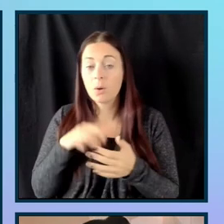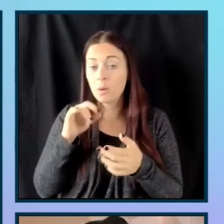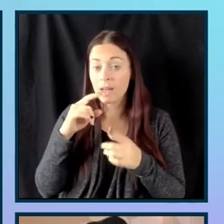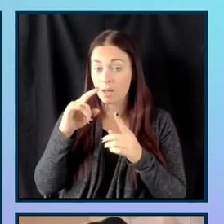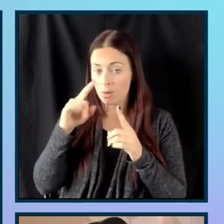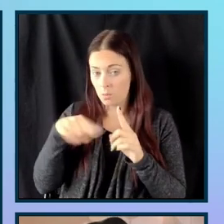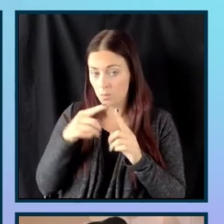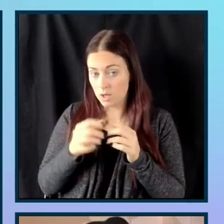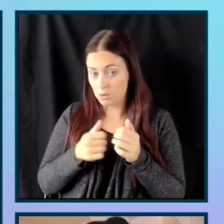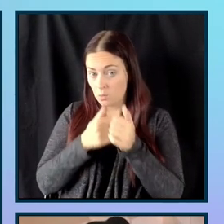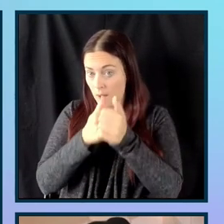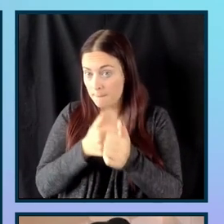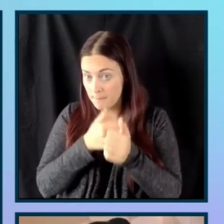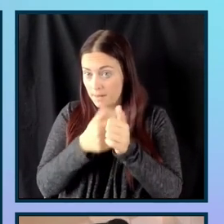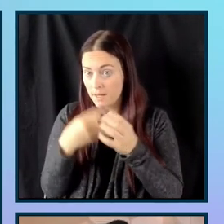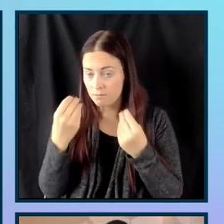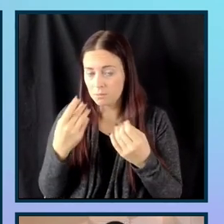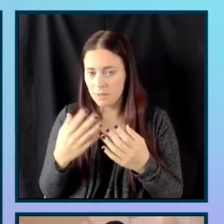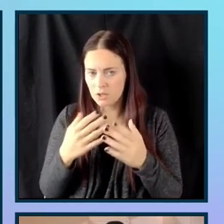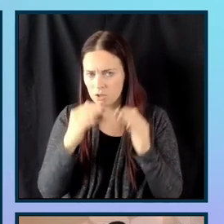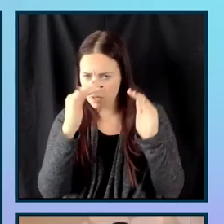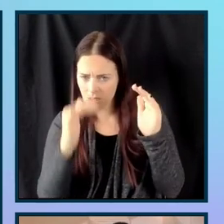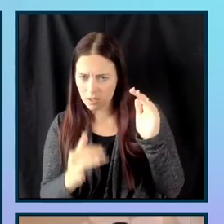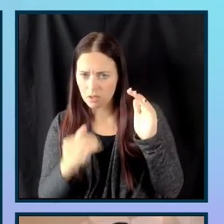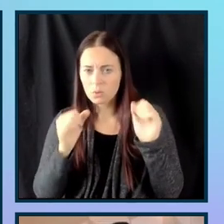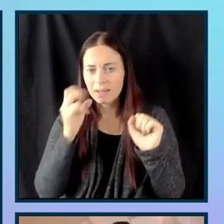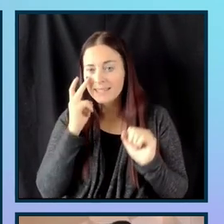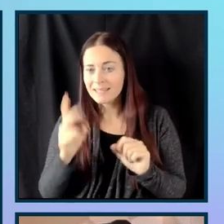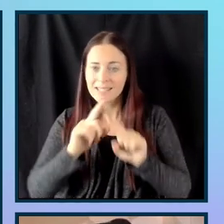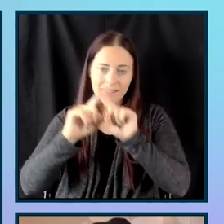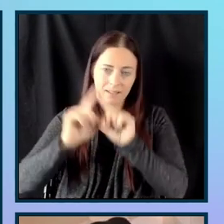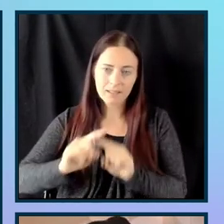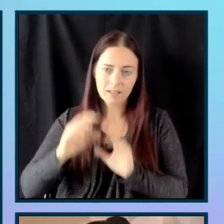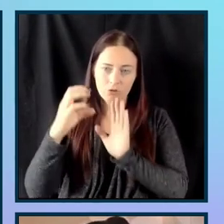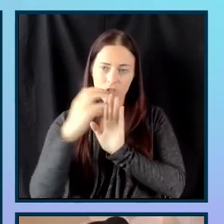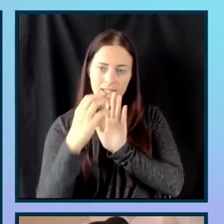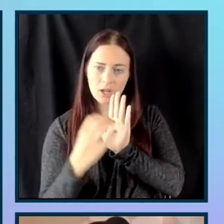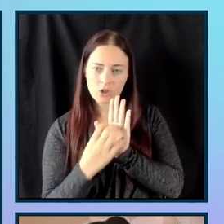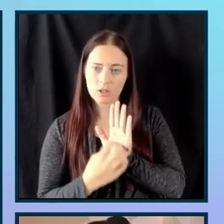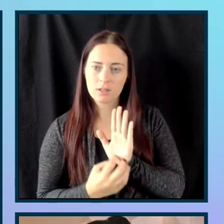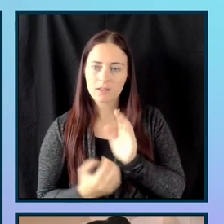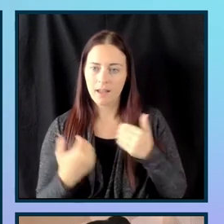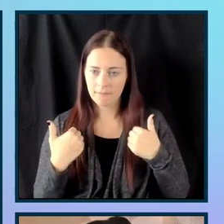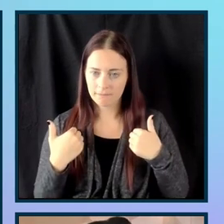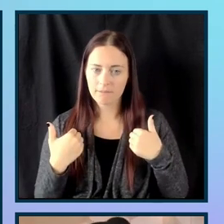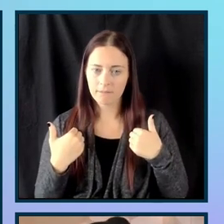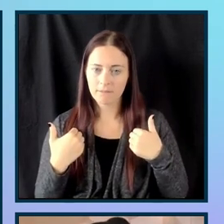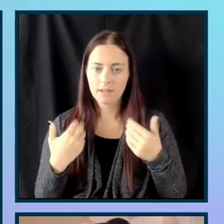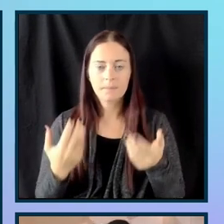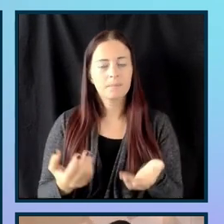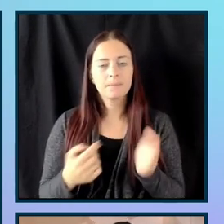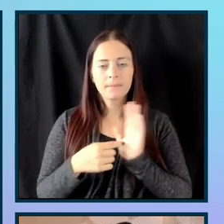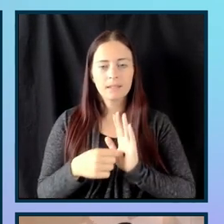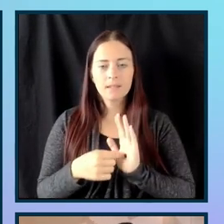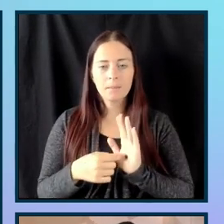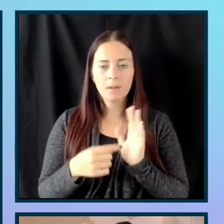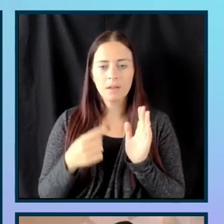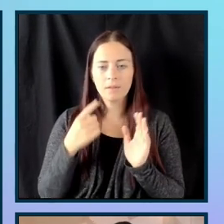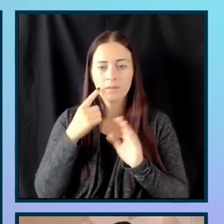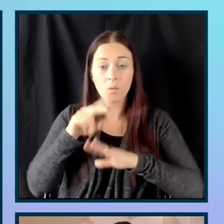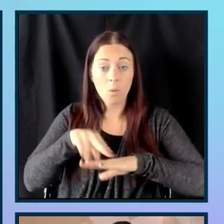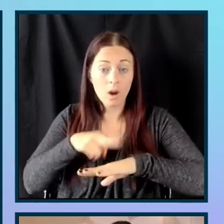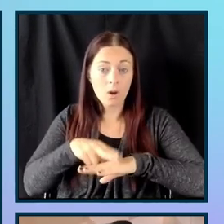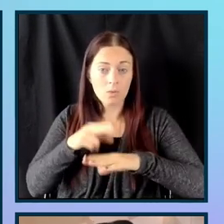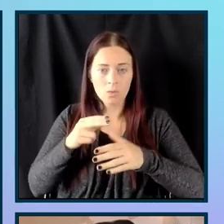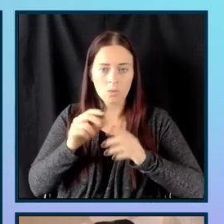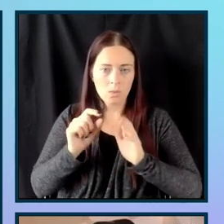navigate a little bit further down on the page, we have different sections. So the first section is going to display an example for that normal text with the color